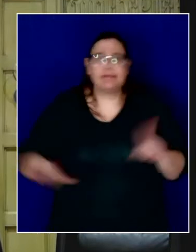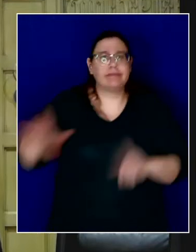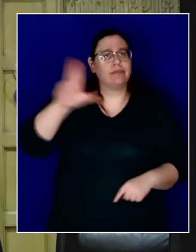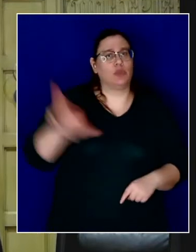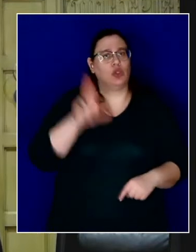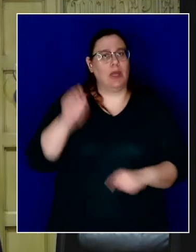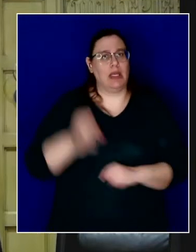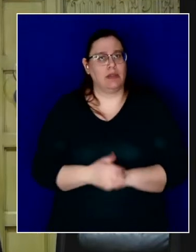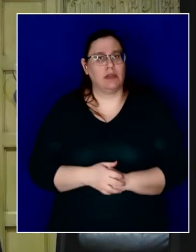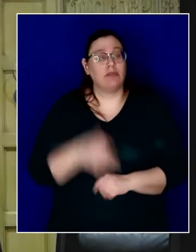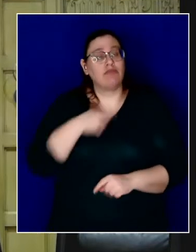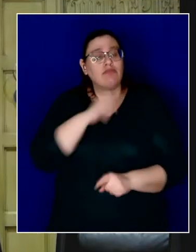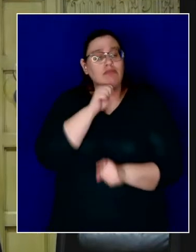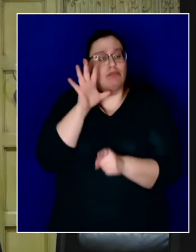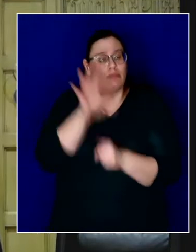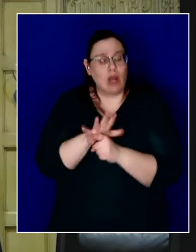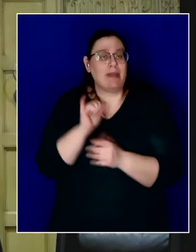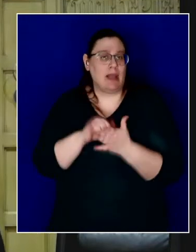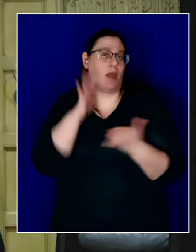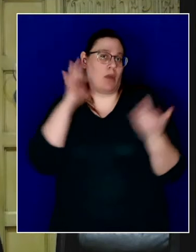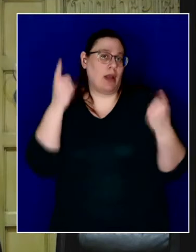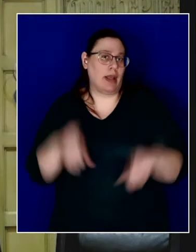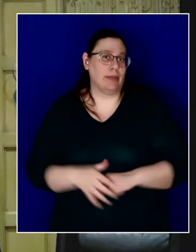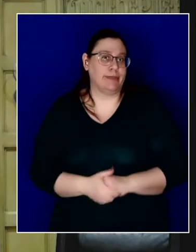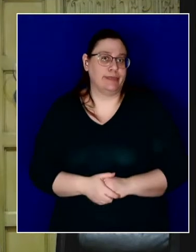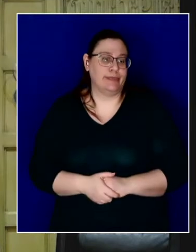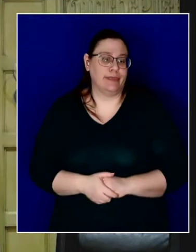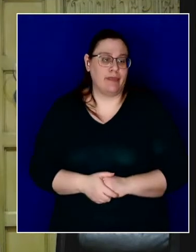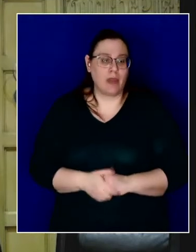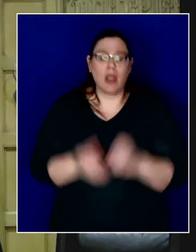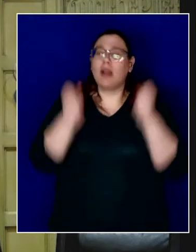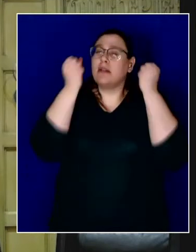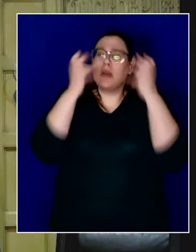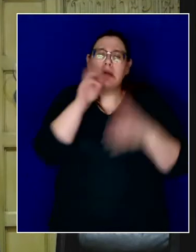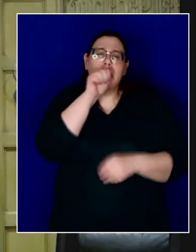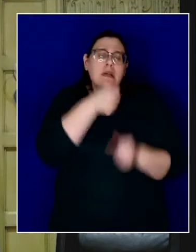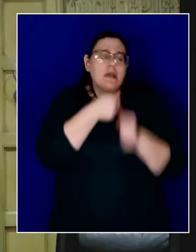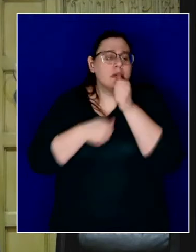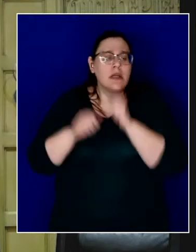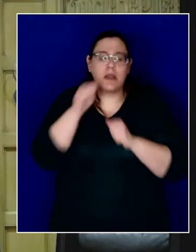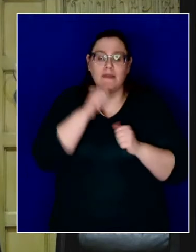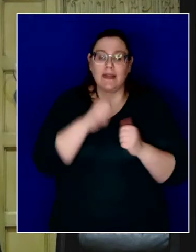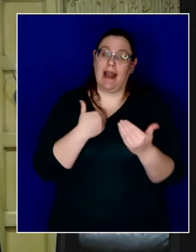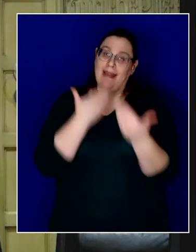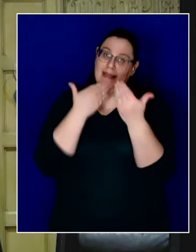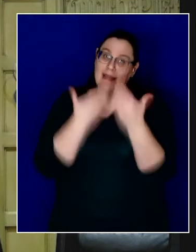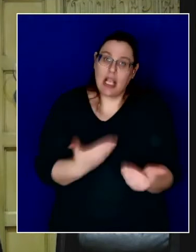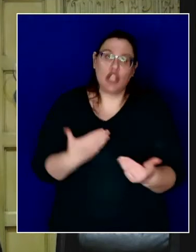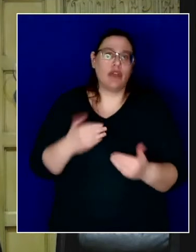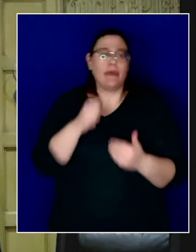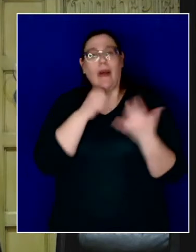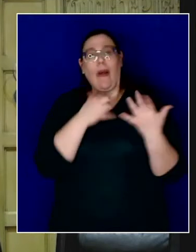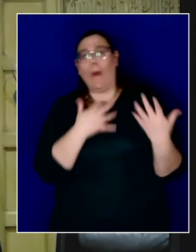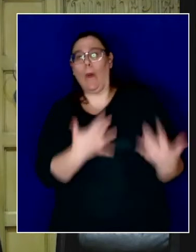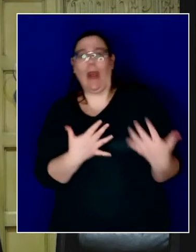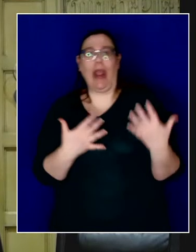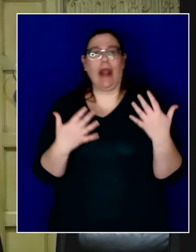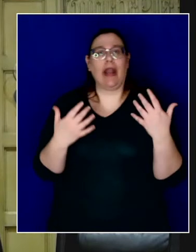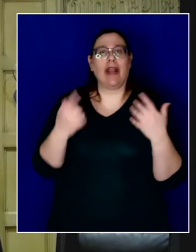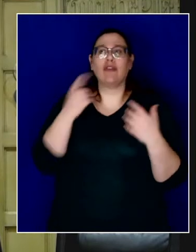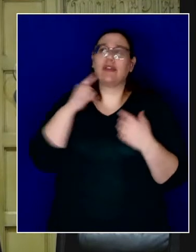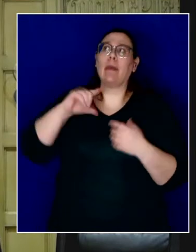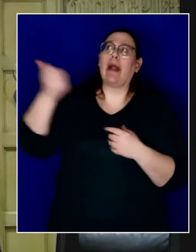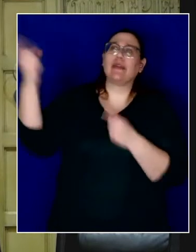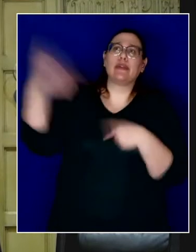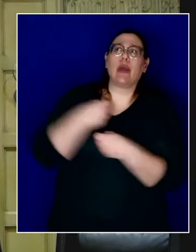I promise you that. But in the wake of so much suffering, thank you for not waiting for a cavalry to arrive.